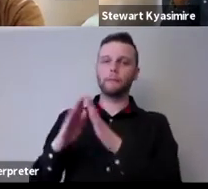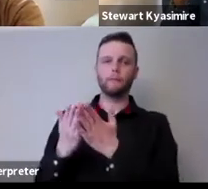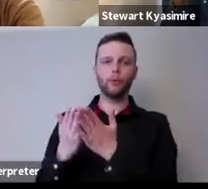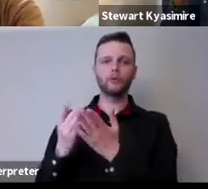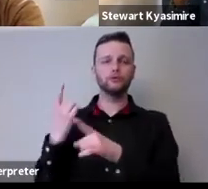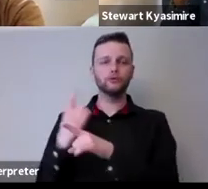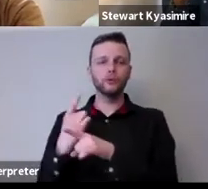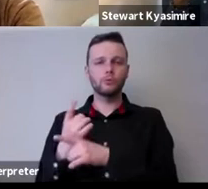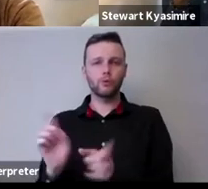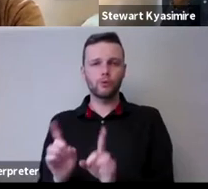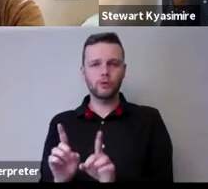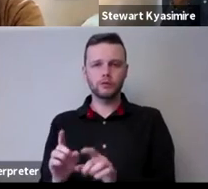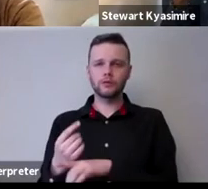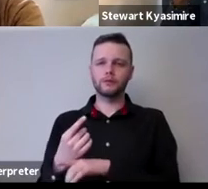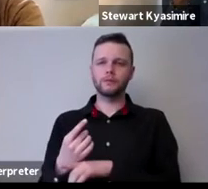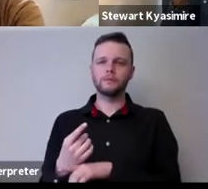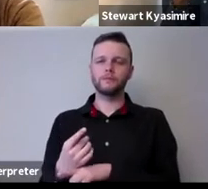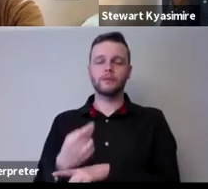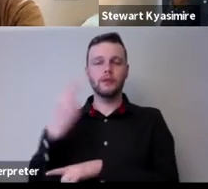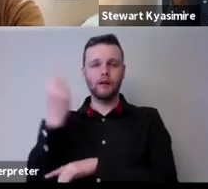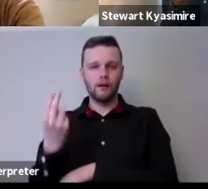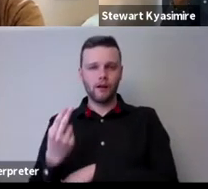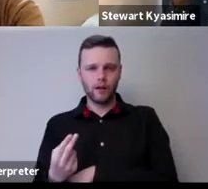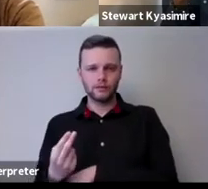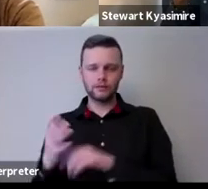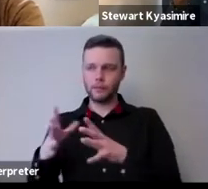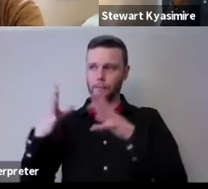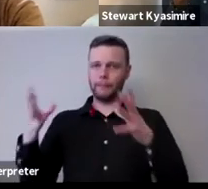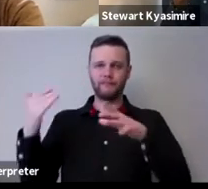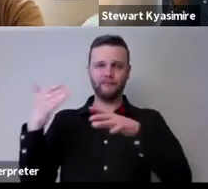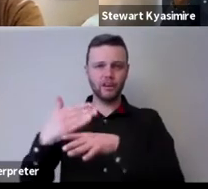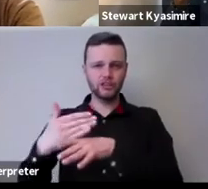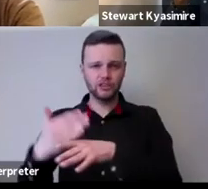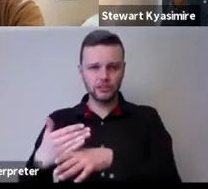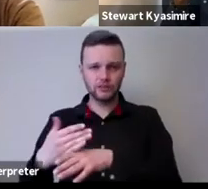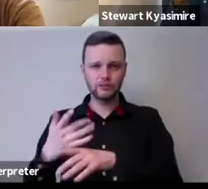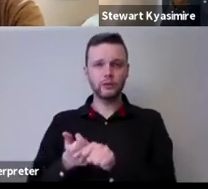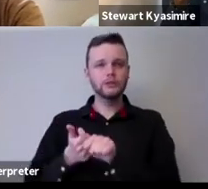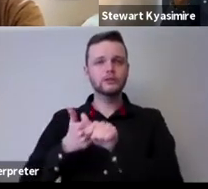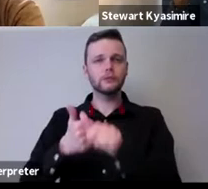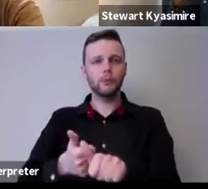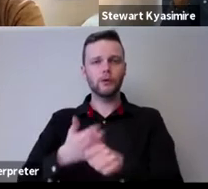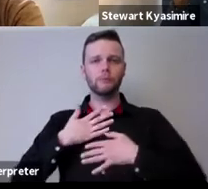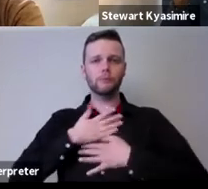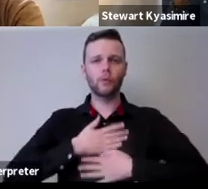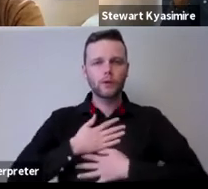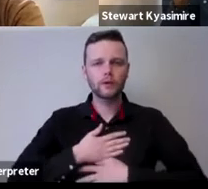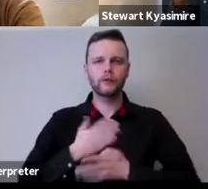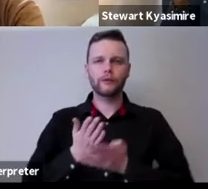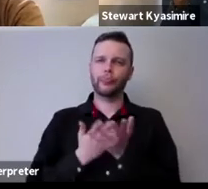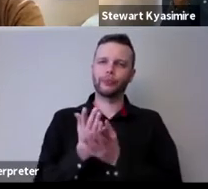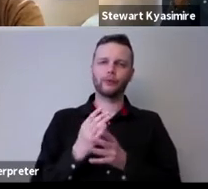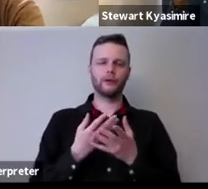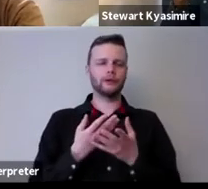art one of the main he says art has this big function that also in to support mourning and support process of